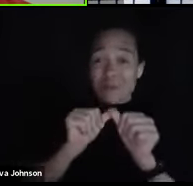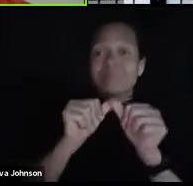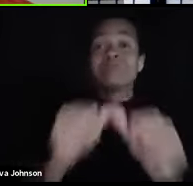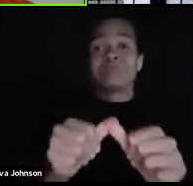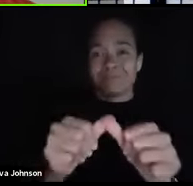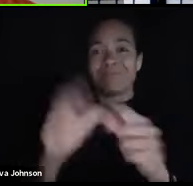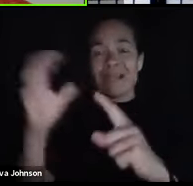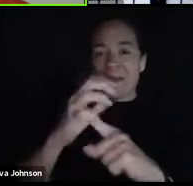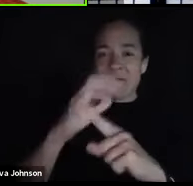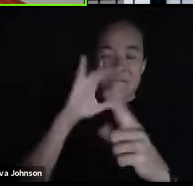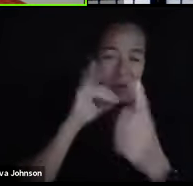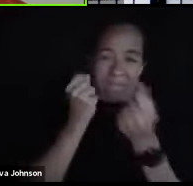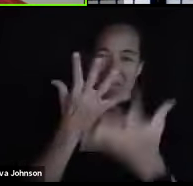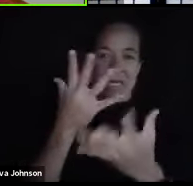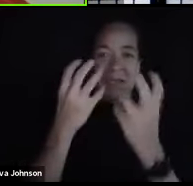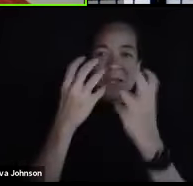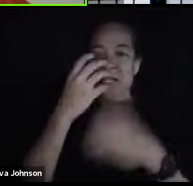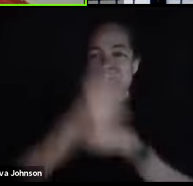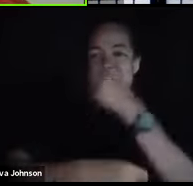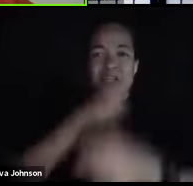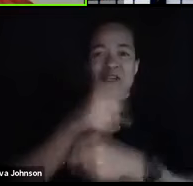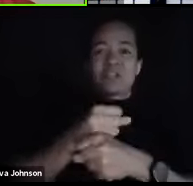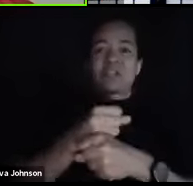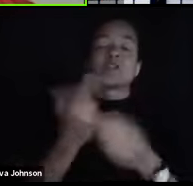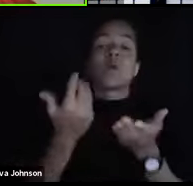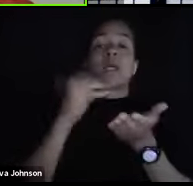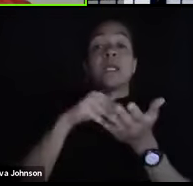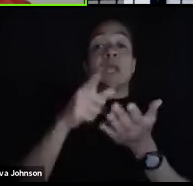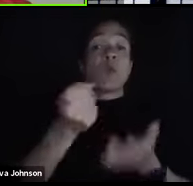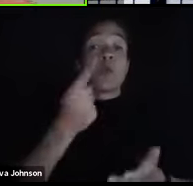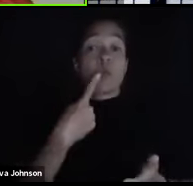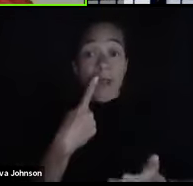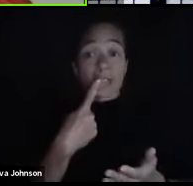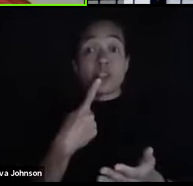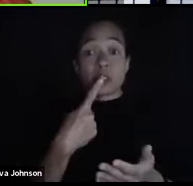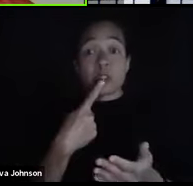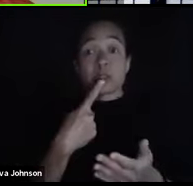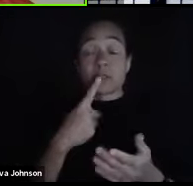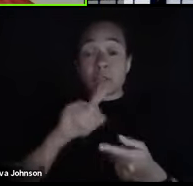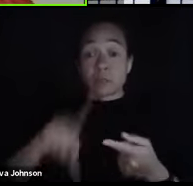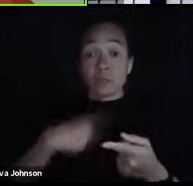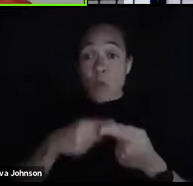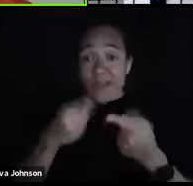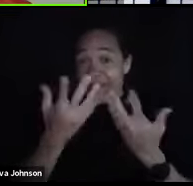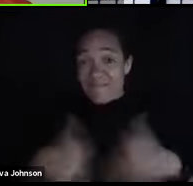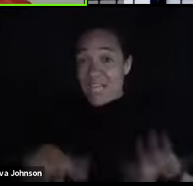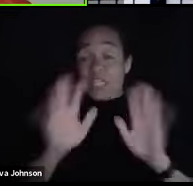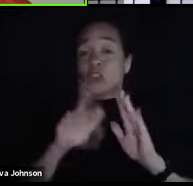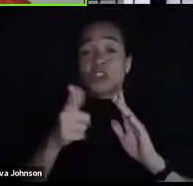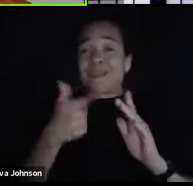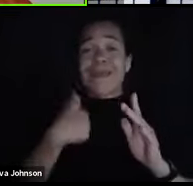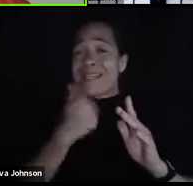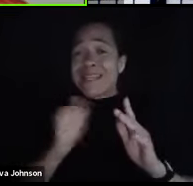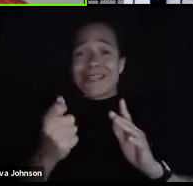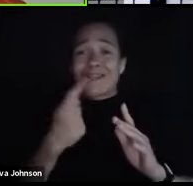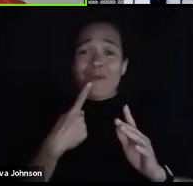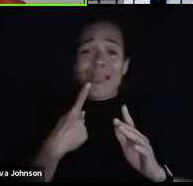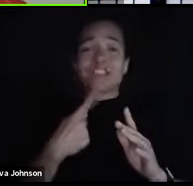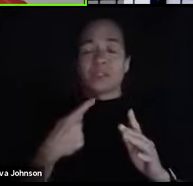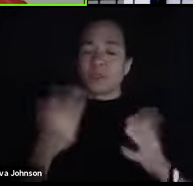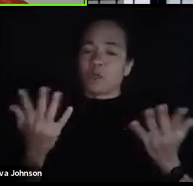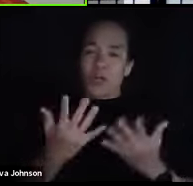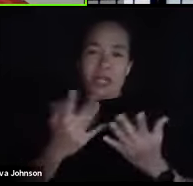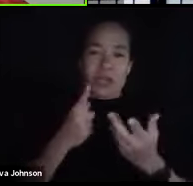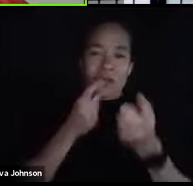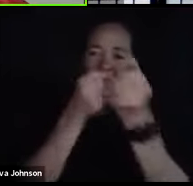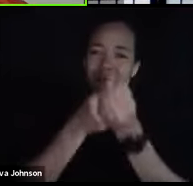come, I am sure. Once again, if you all have any questions after the presentation is over about anything at all, we are here for you.